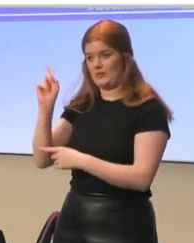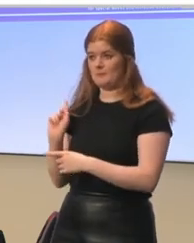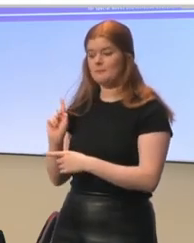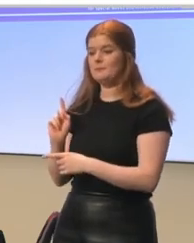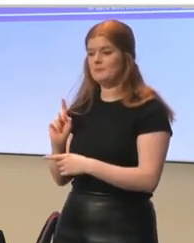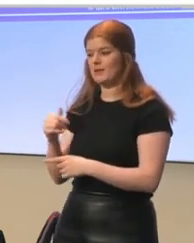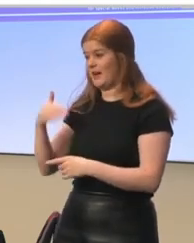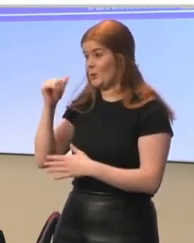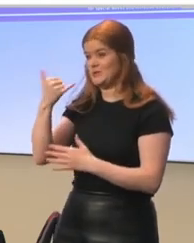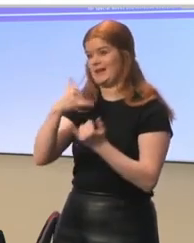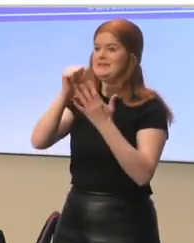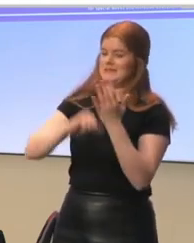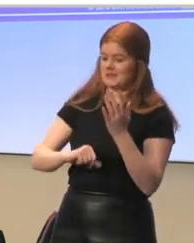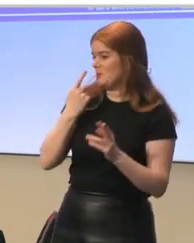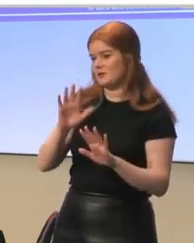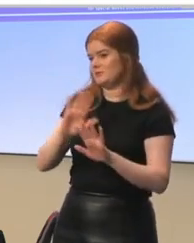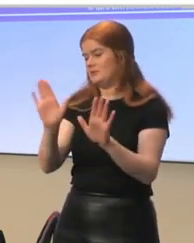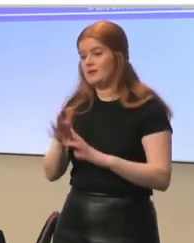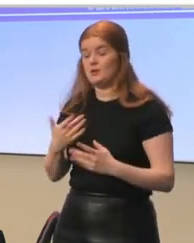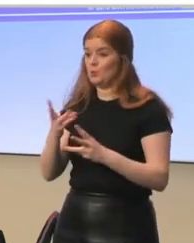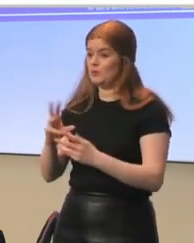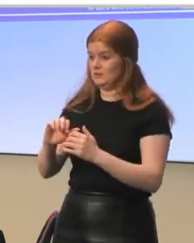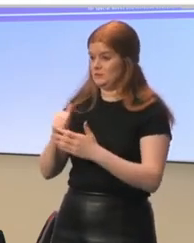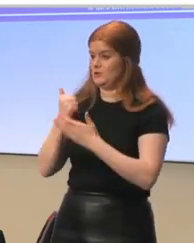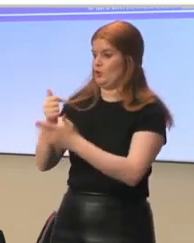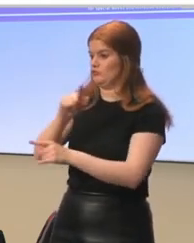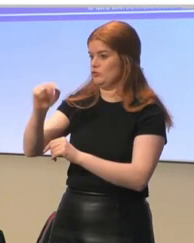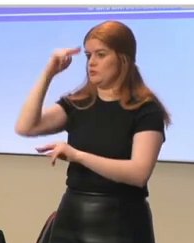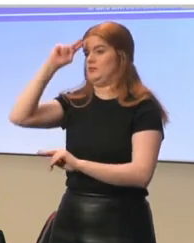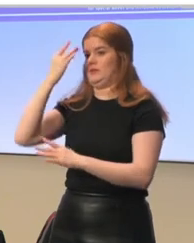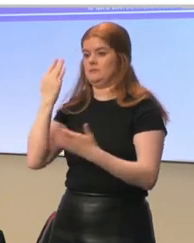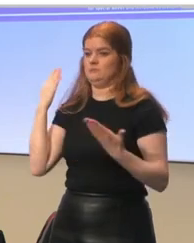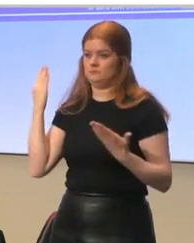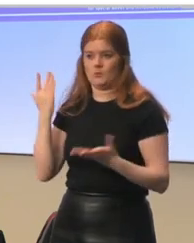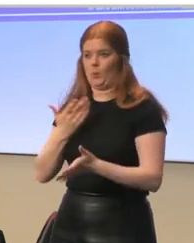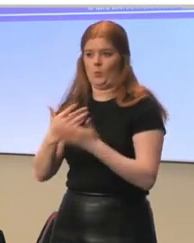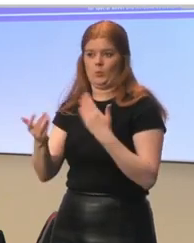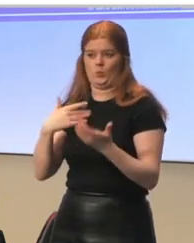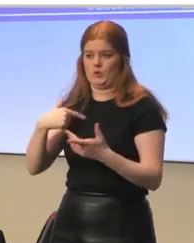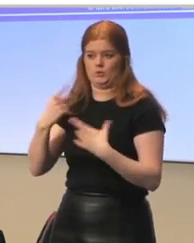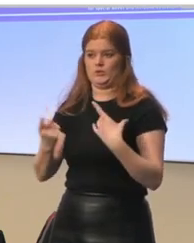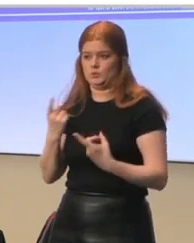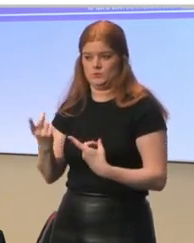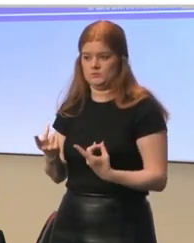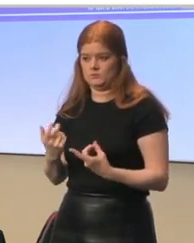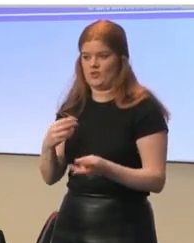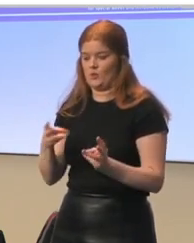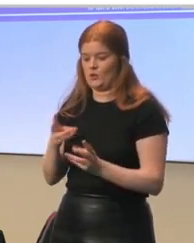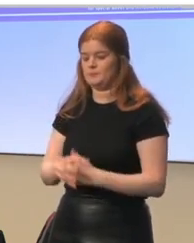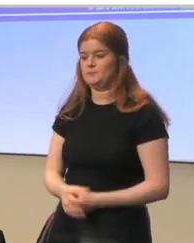even though it's like listing them, but I hope it supports your understanding of what the basis of our work is.